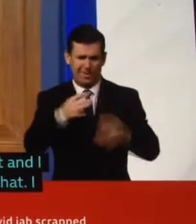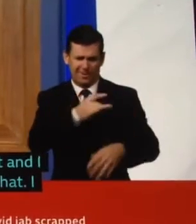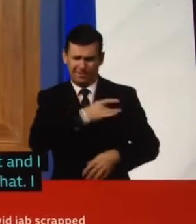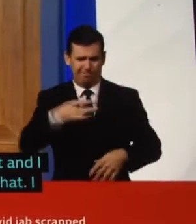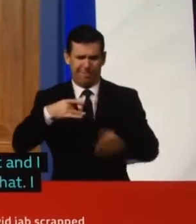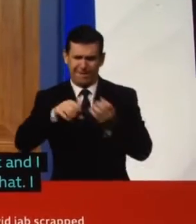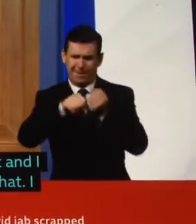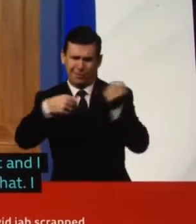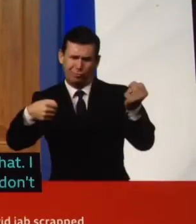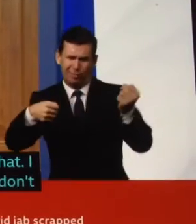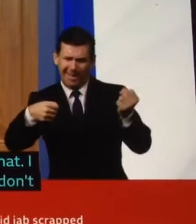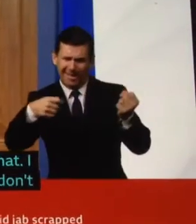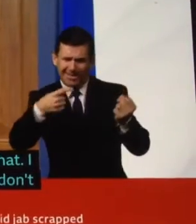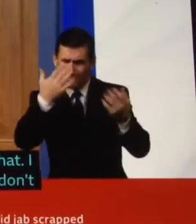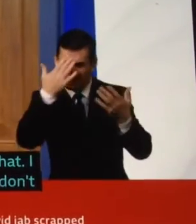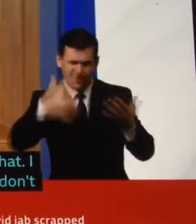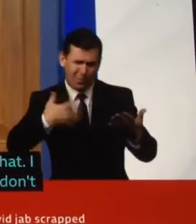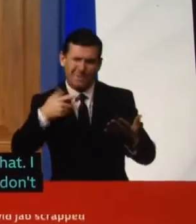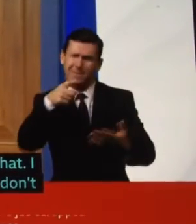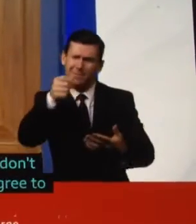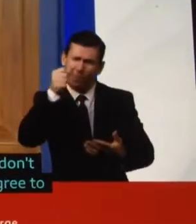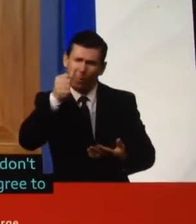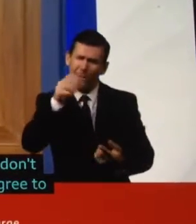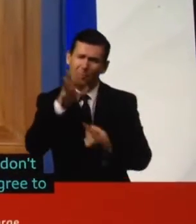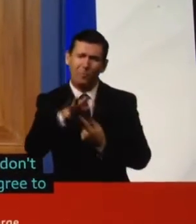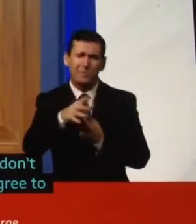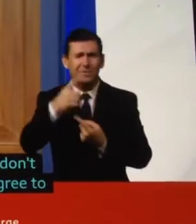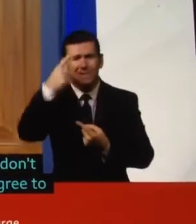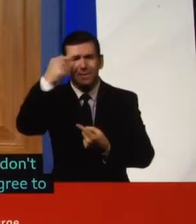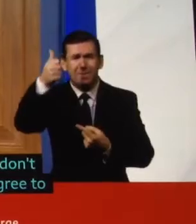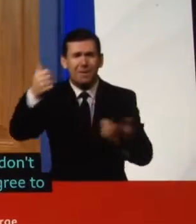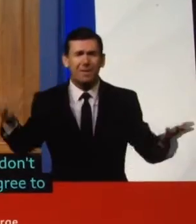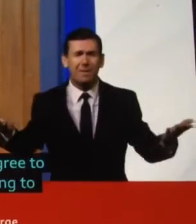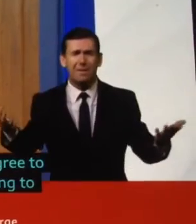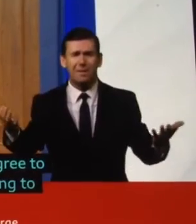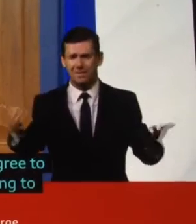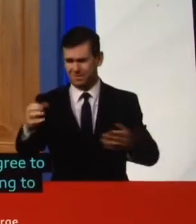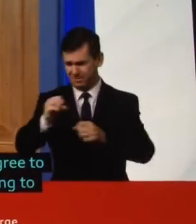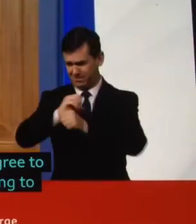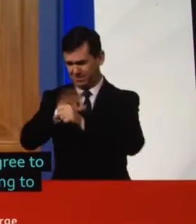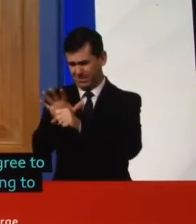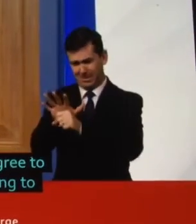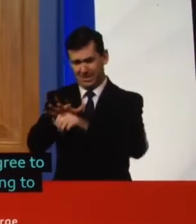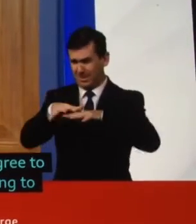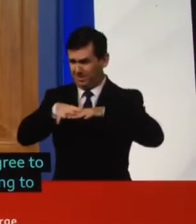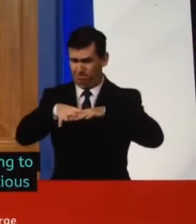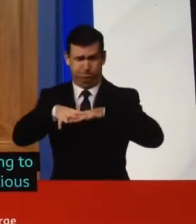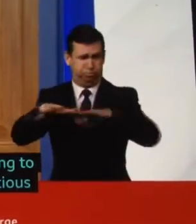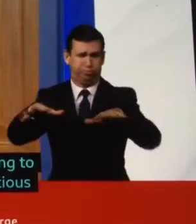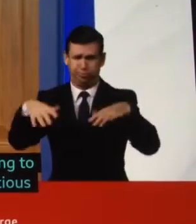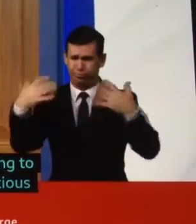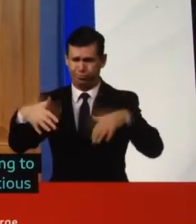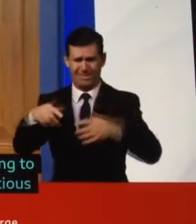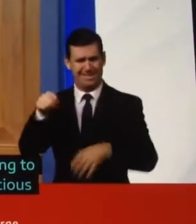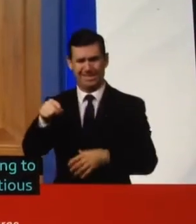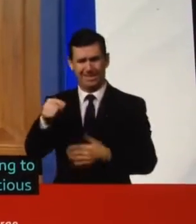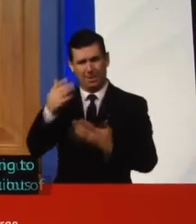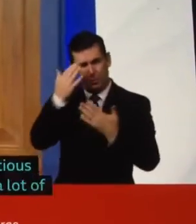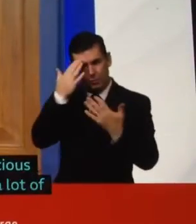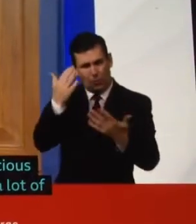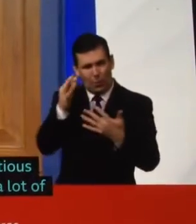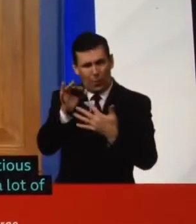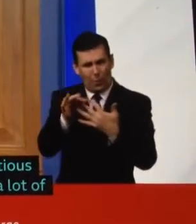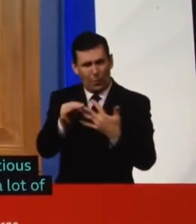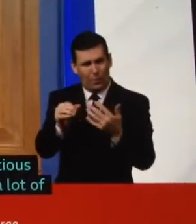to do with an incredibly infectious virus, about which there are quite a lot of key things we don't know. And then in terms of